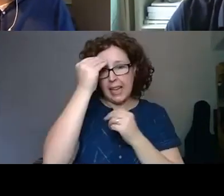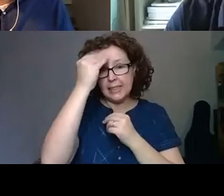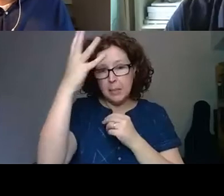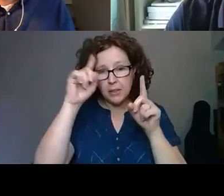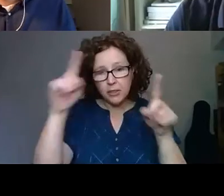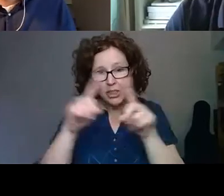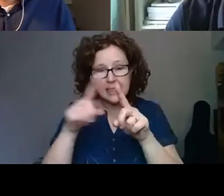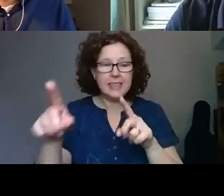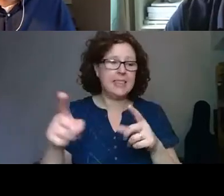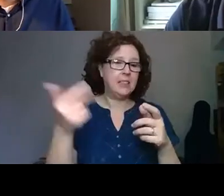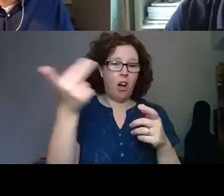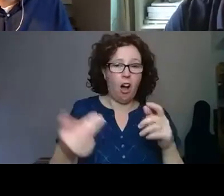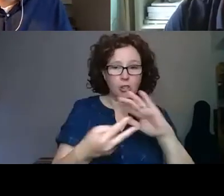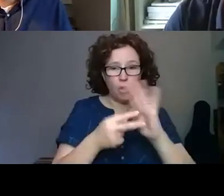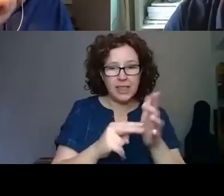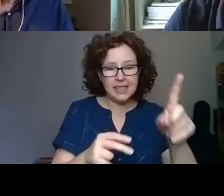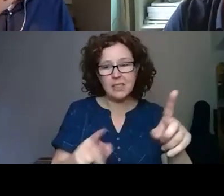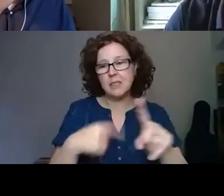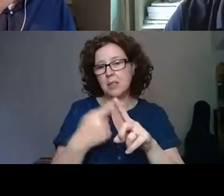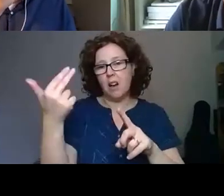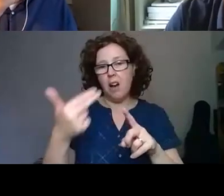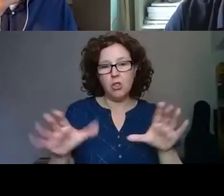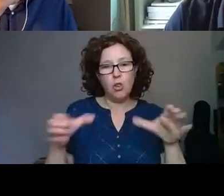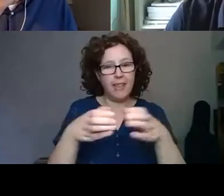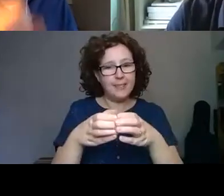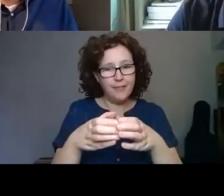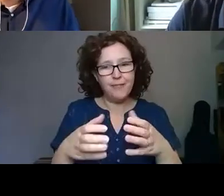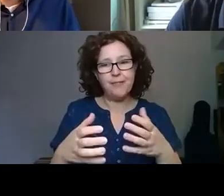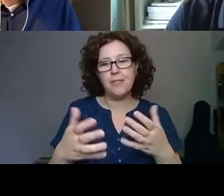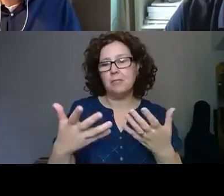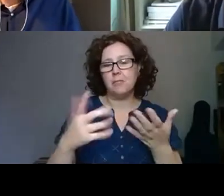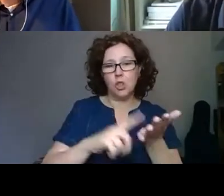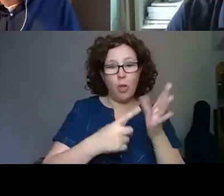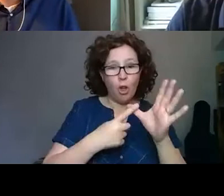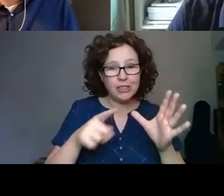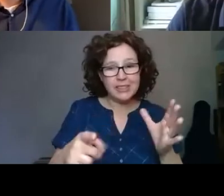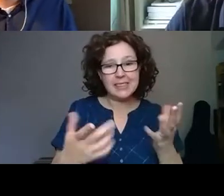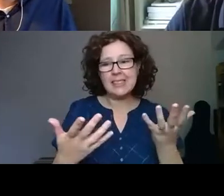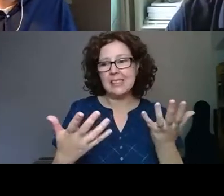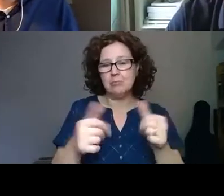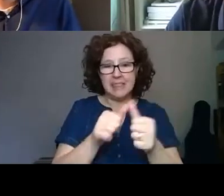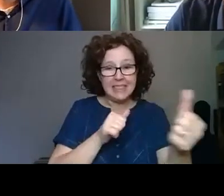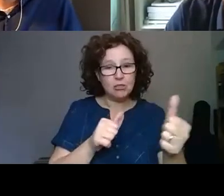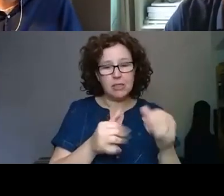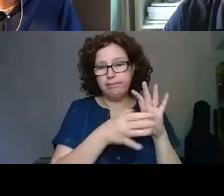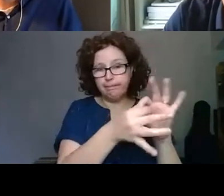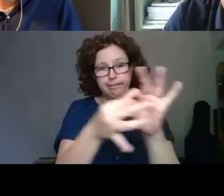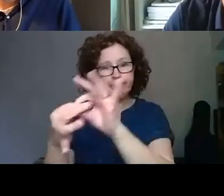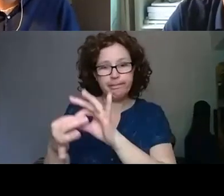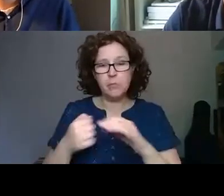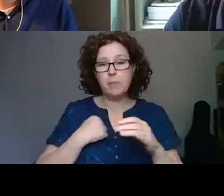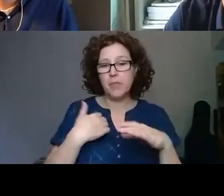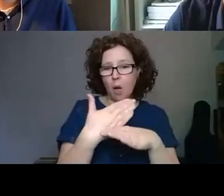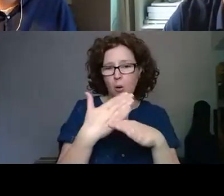also with art collectives, local authorities, and also industry. And the work that we work do